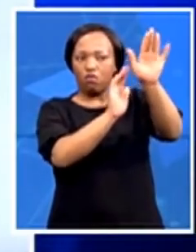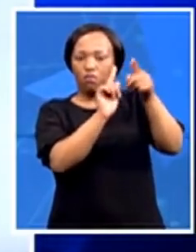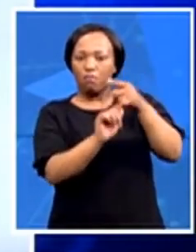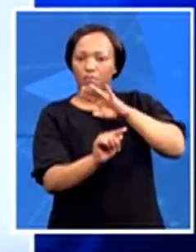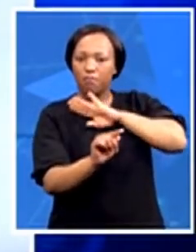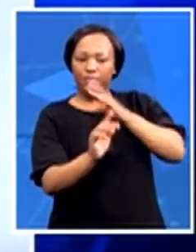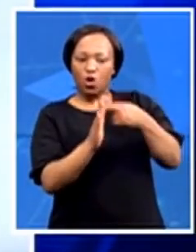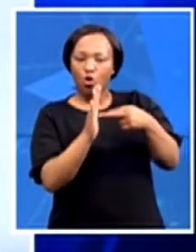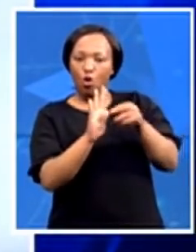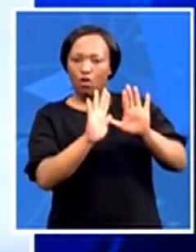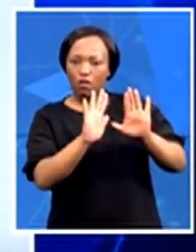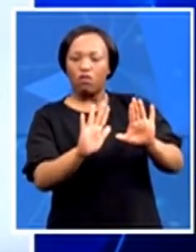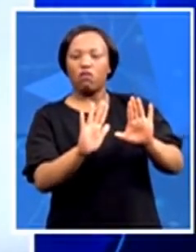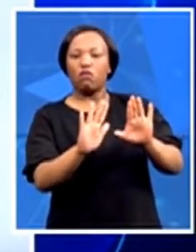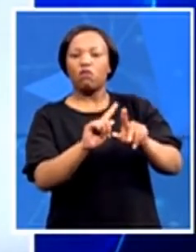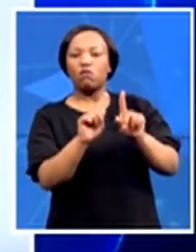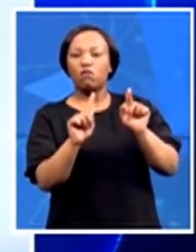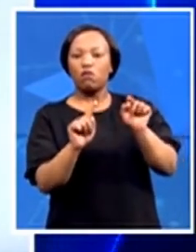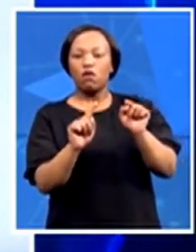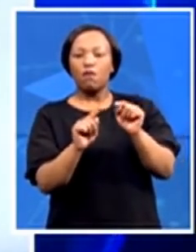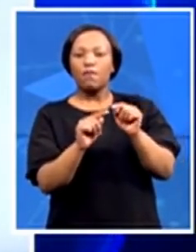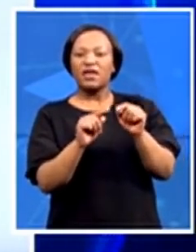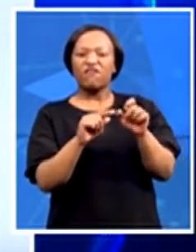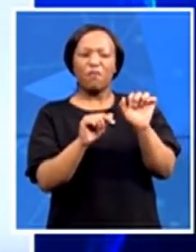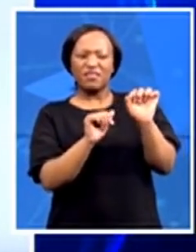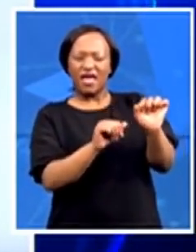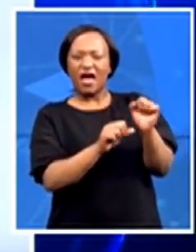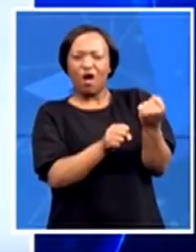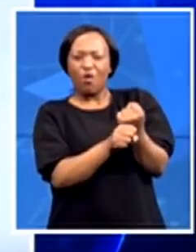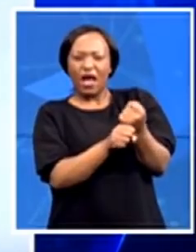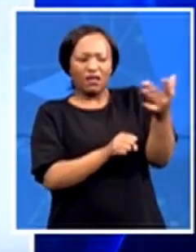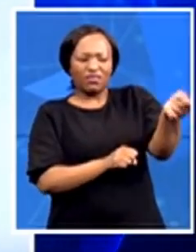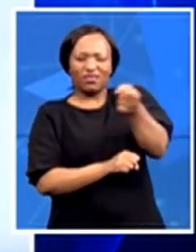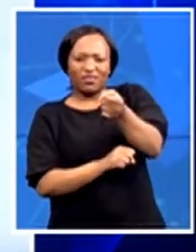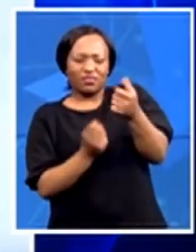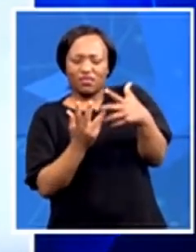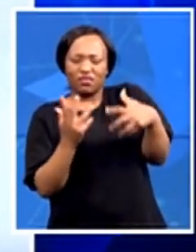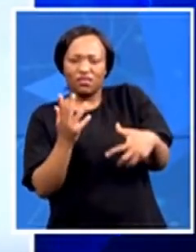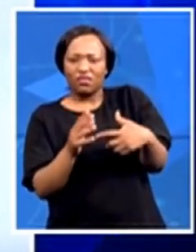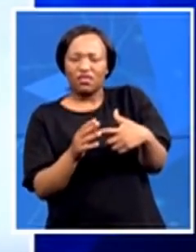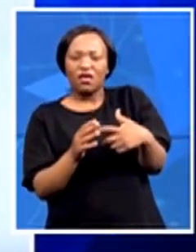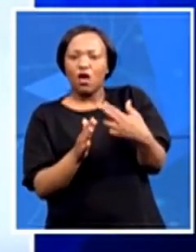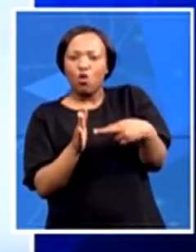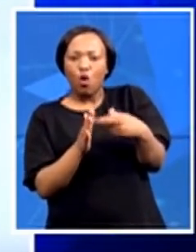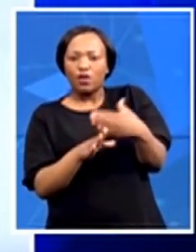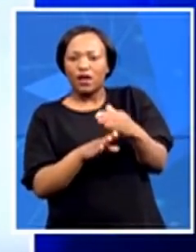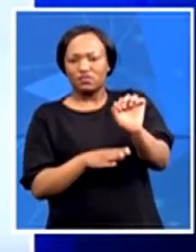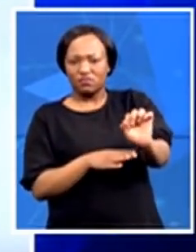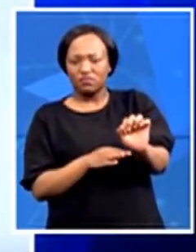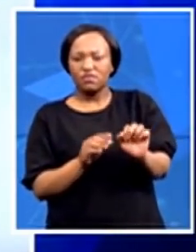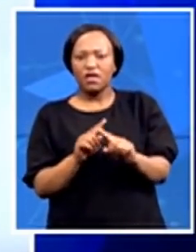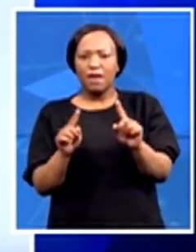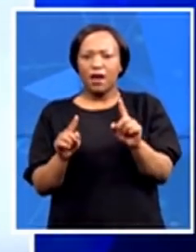regular tasks. And it's bad for the public view of both because the public then loses faith in both the police and the army.